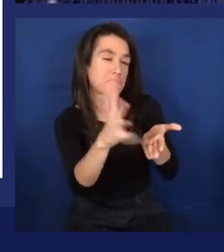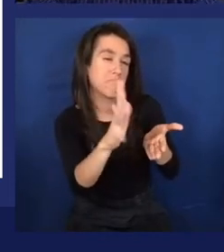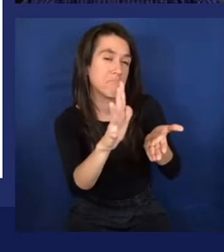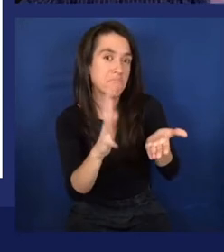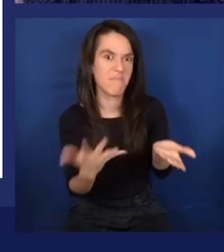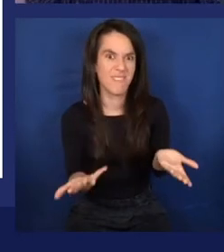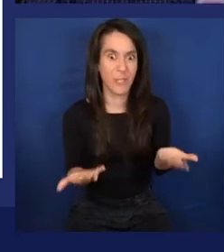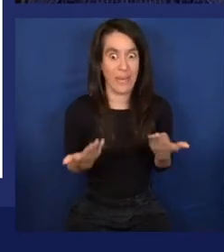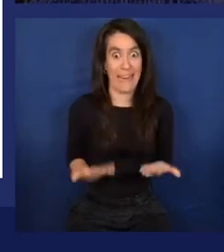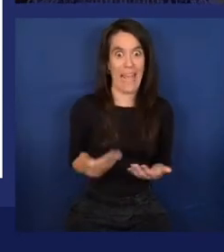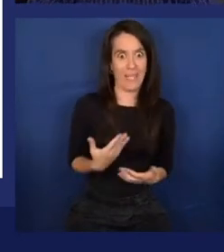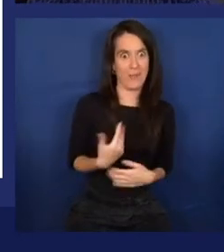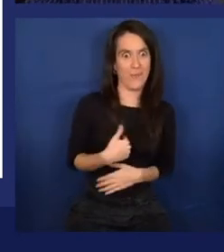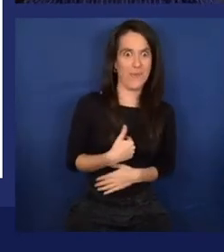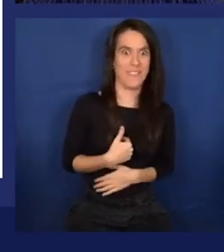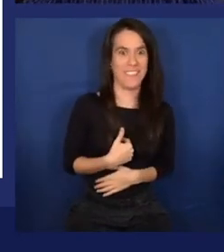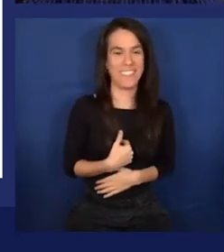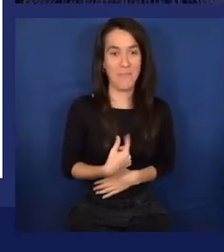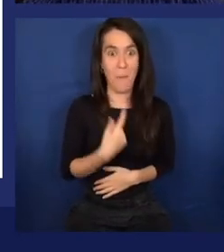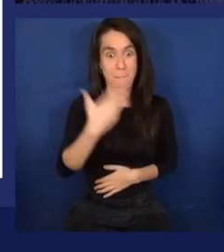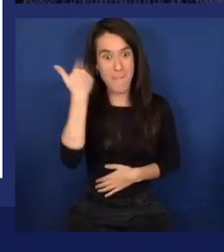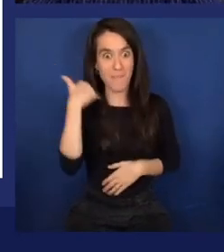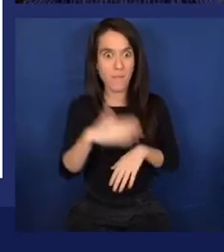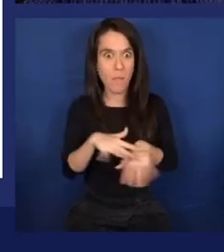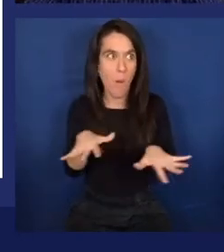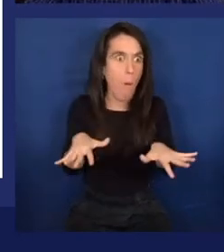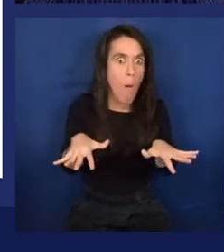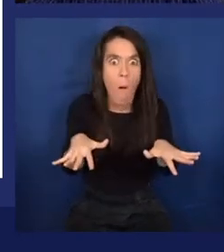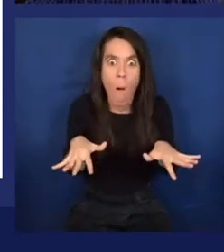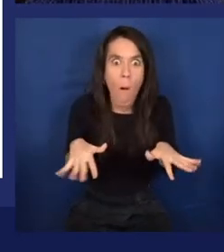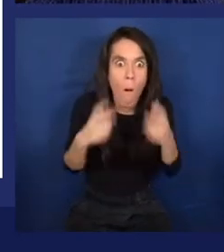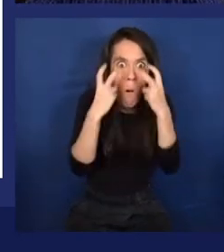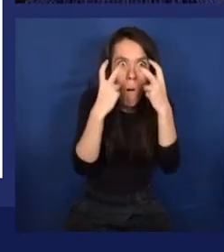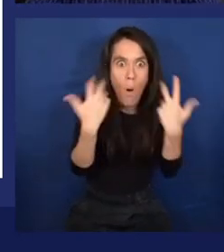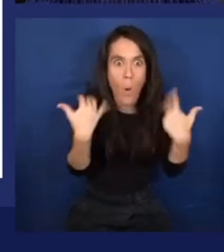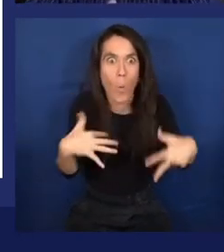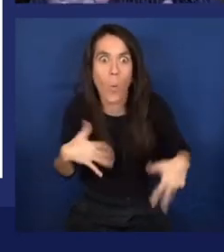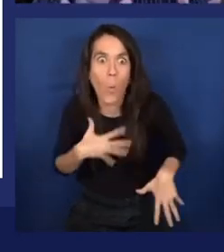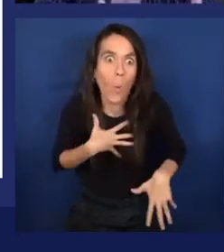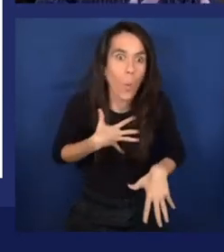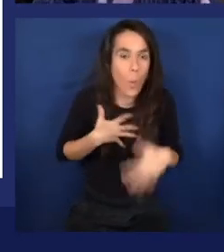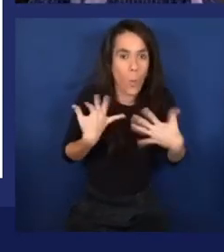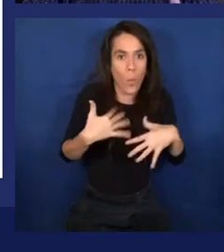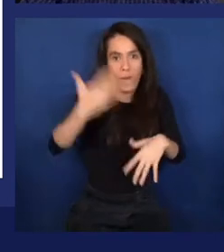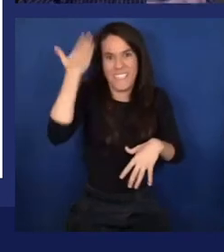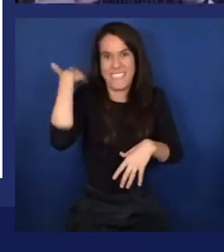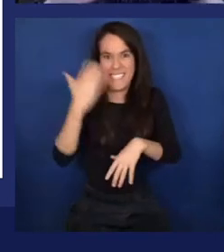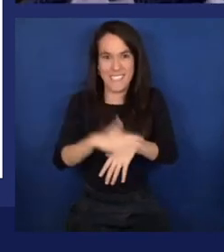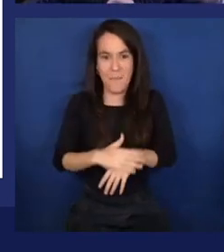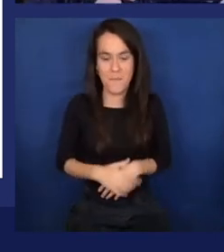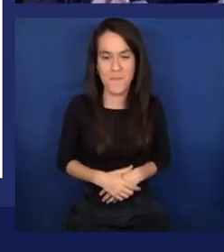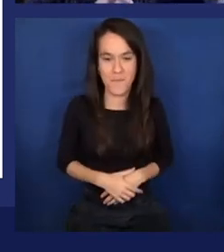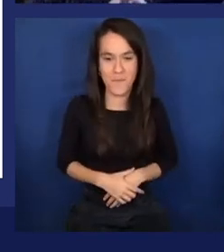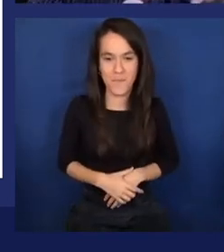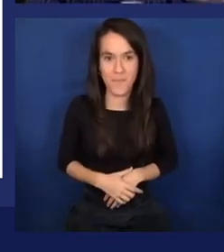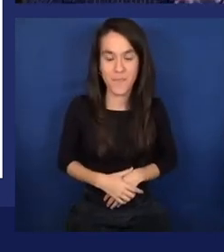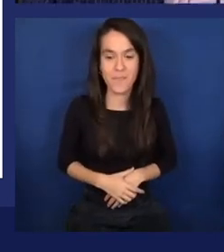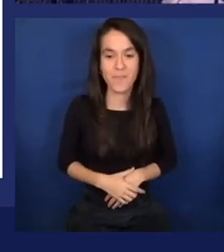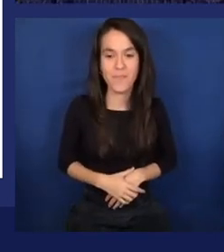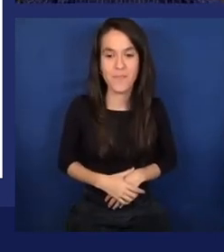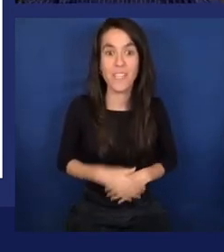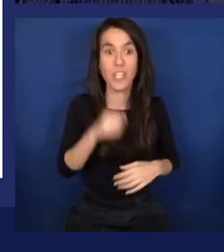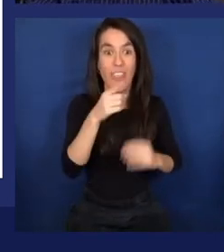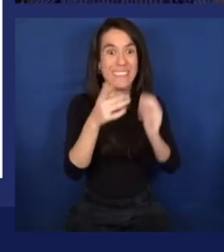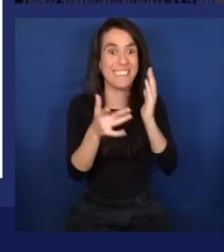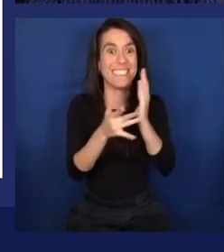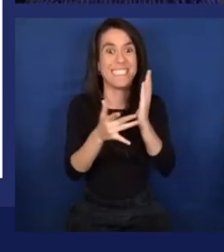But it did beat Garry Kasparov. It became the best chess player in the world and considered a remarkable victory. Now, again, IBM continued on. This technology